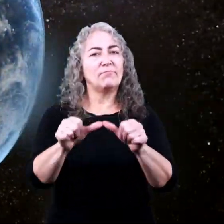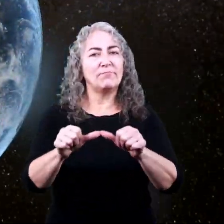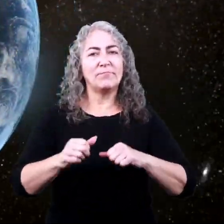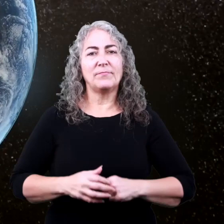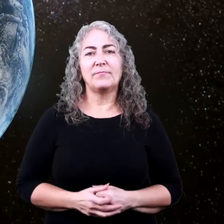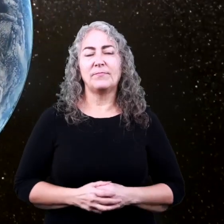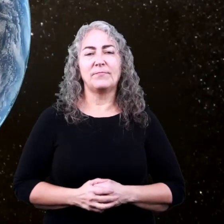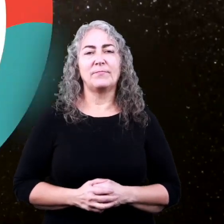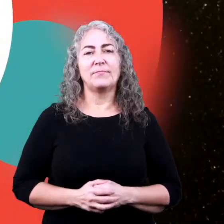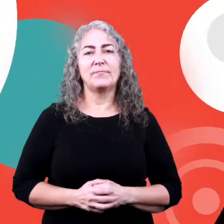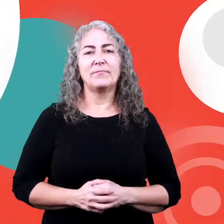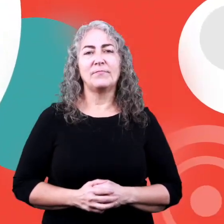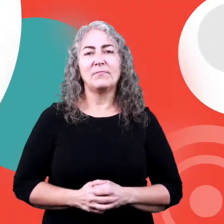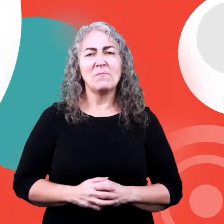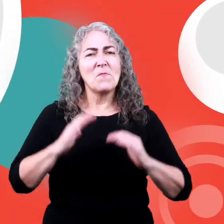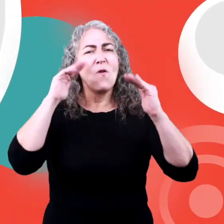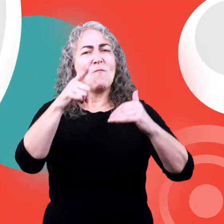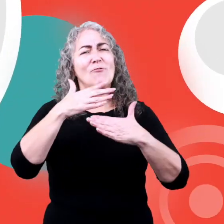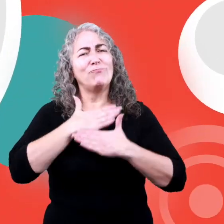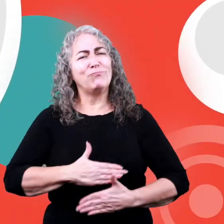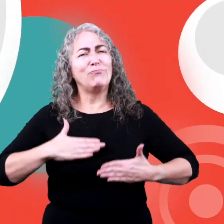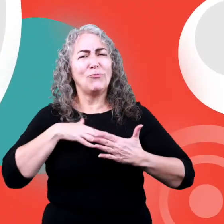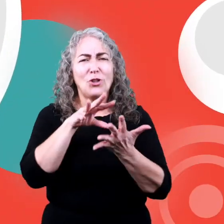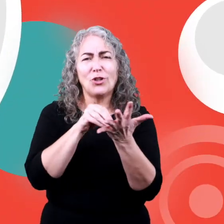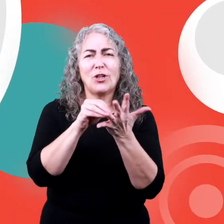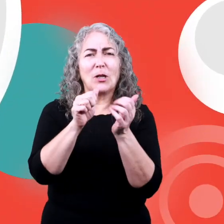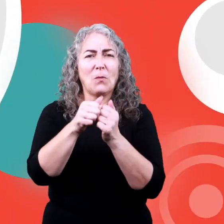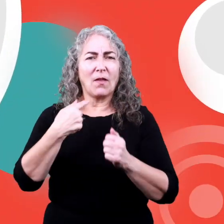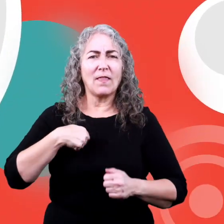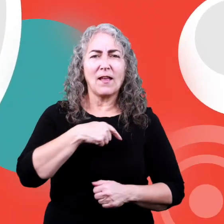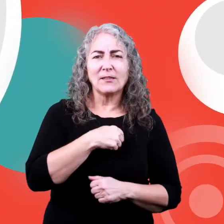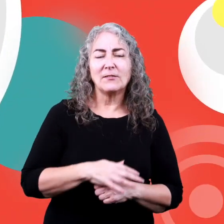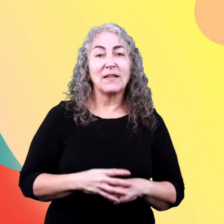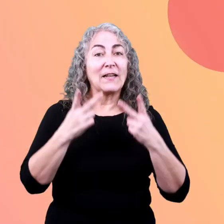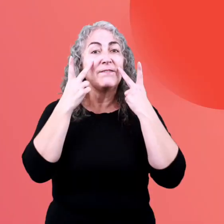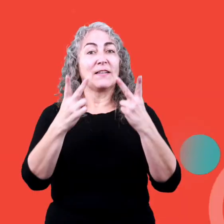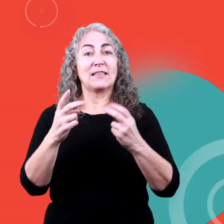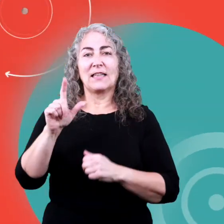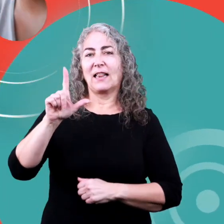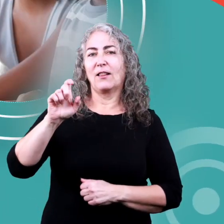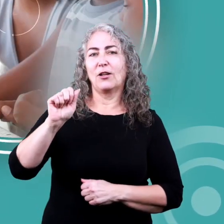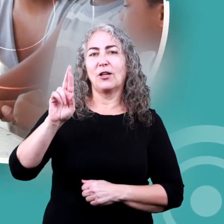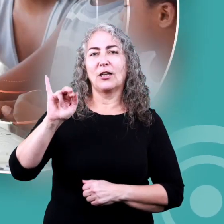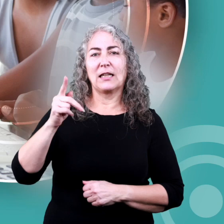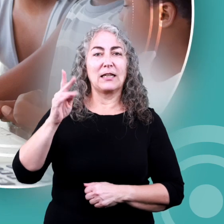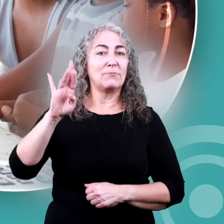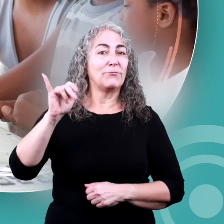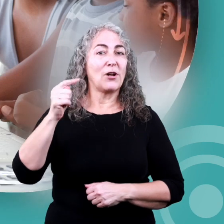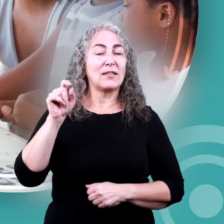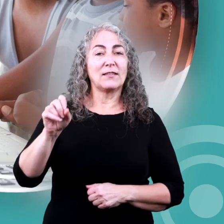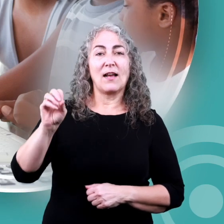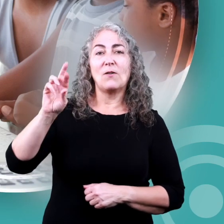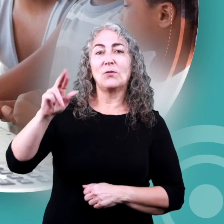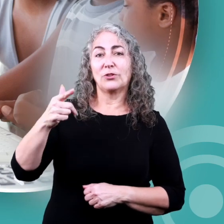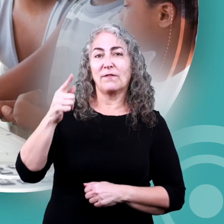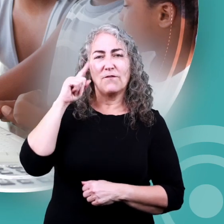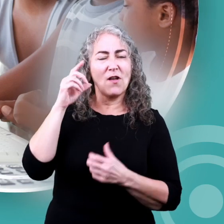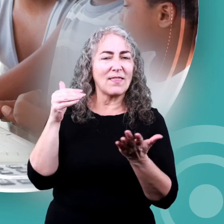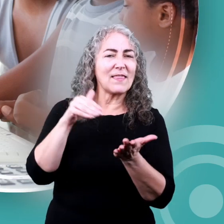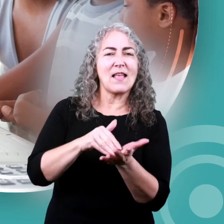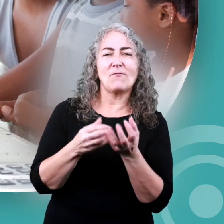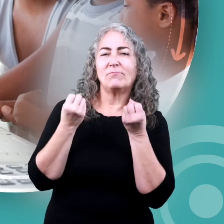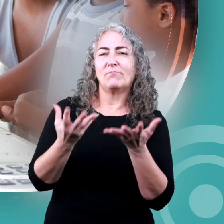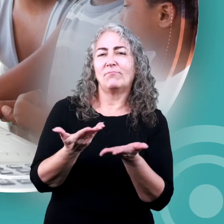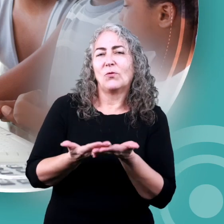endless. Hope you had fun learning with us. Visit us at learnbright.org for